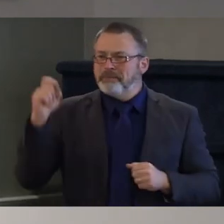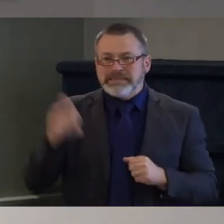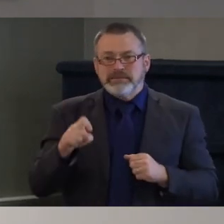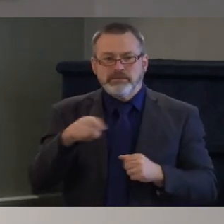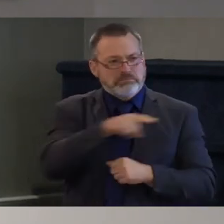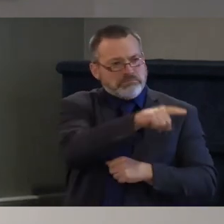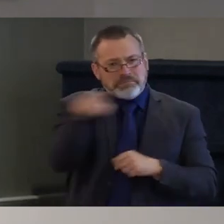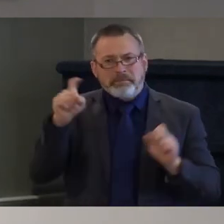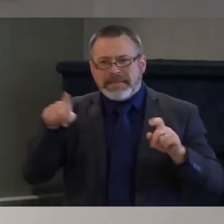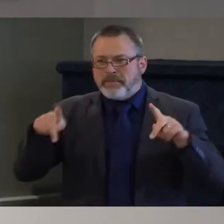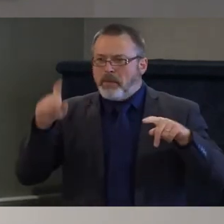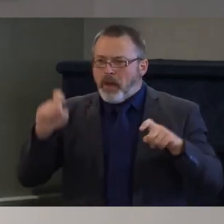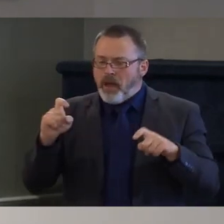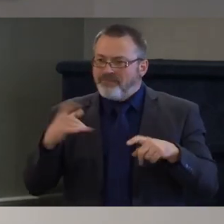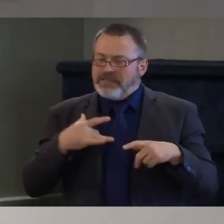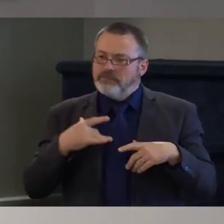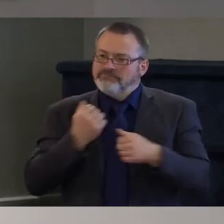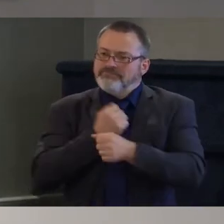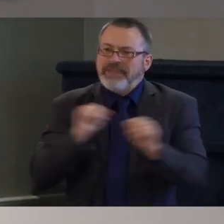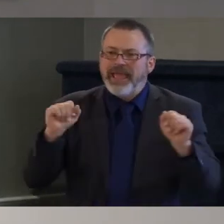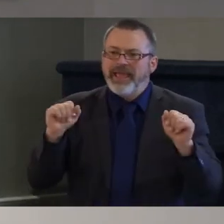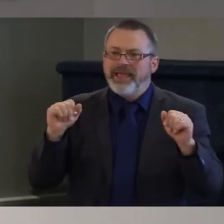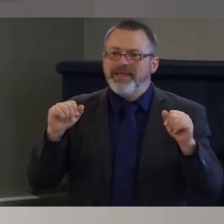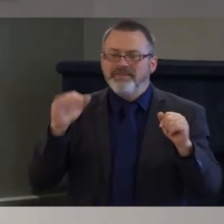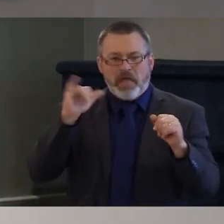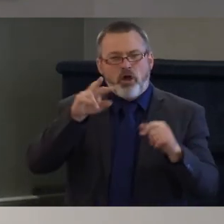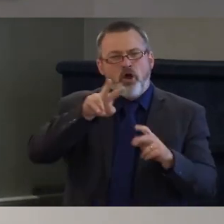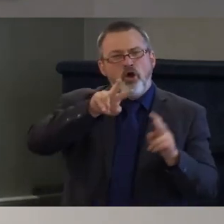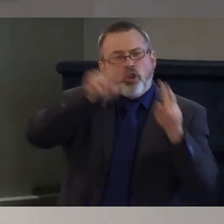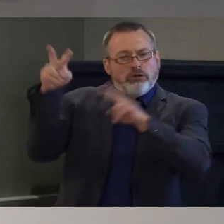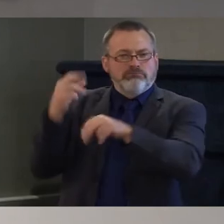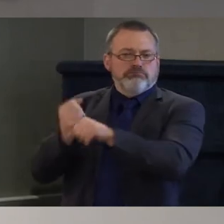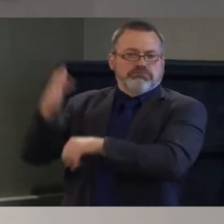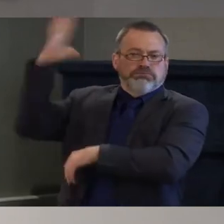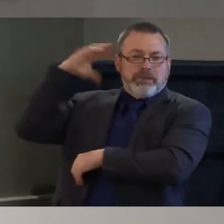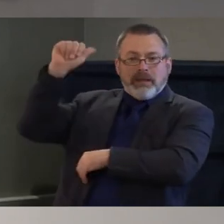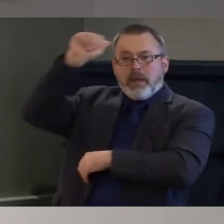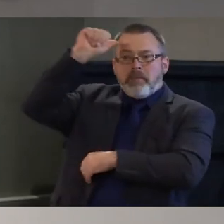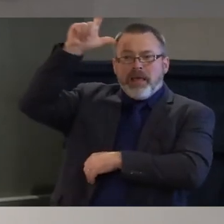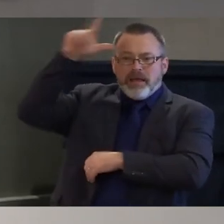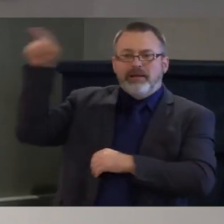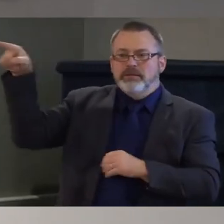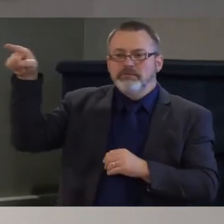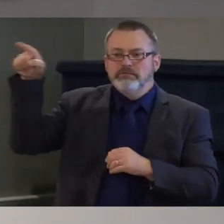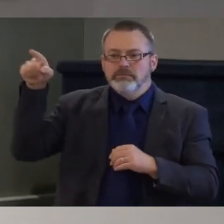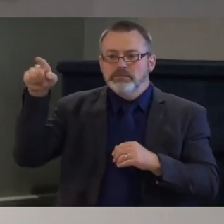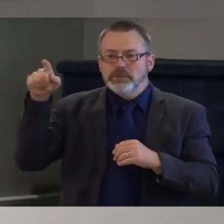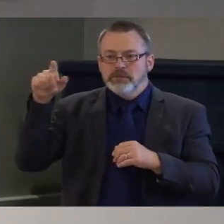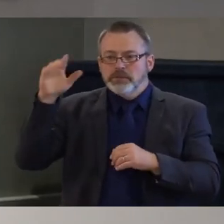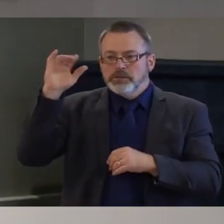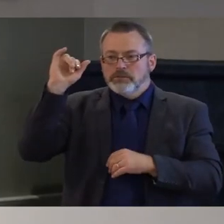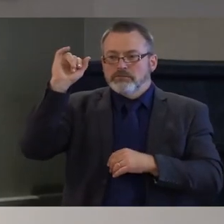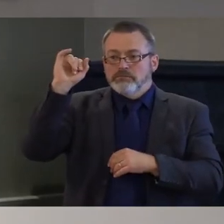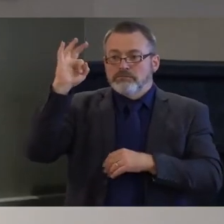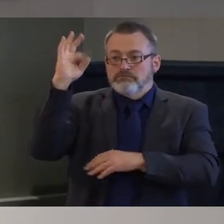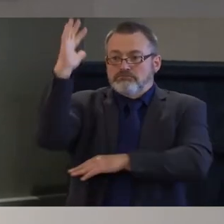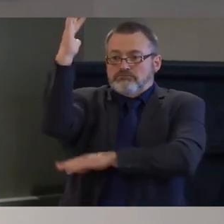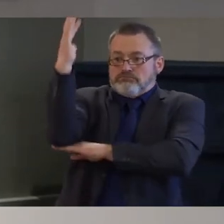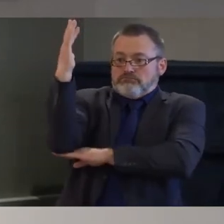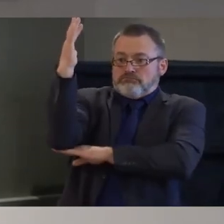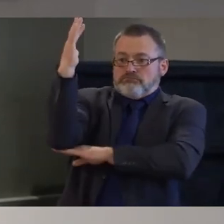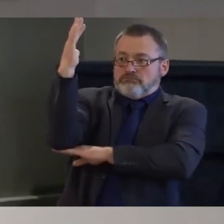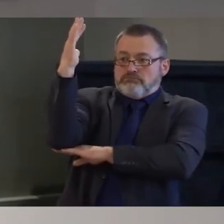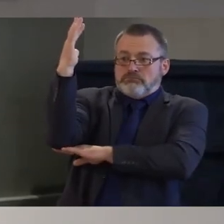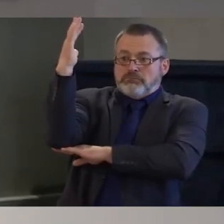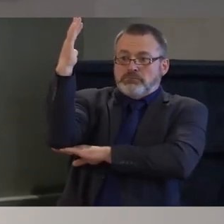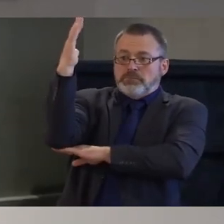abraham lincoln said if i had eight hours to take down a tree i would spend six hours sharpening my axe and as an